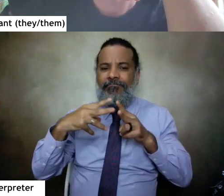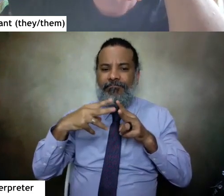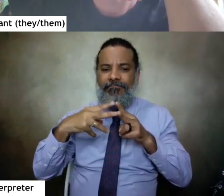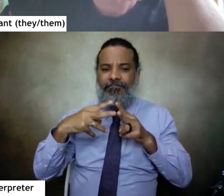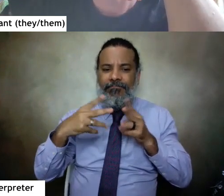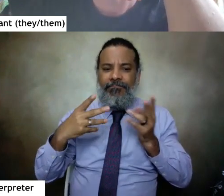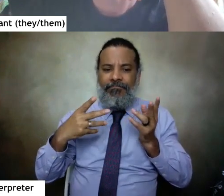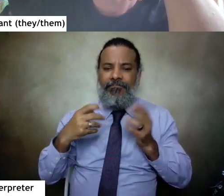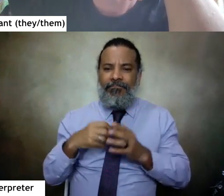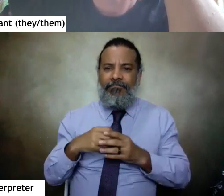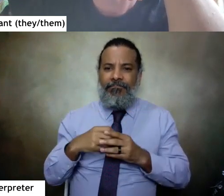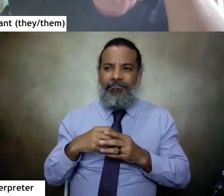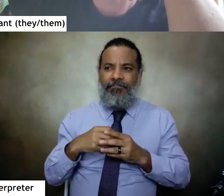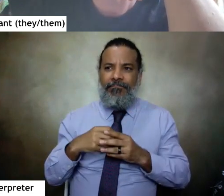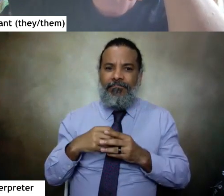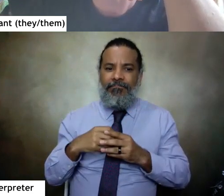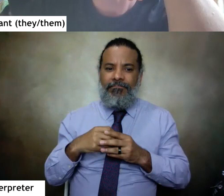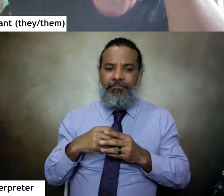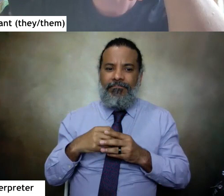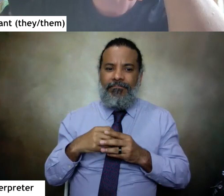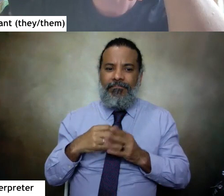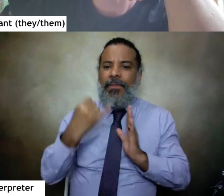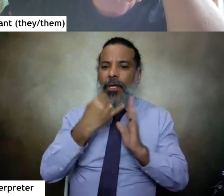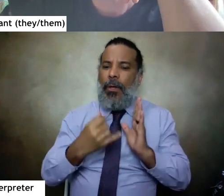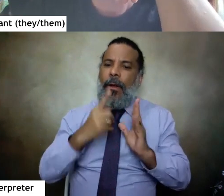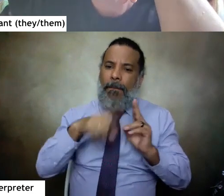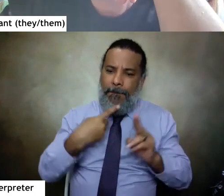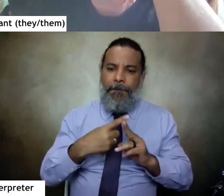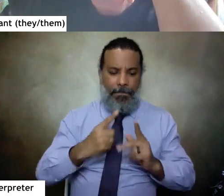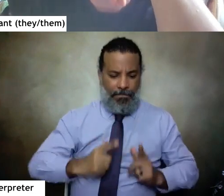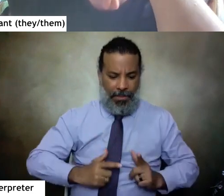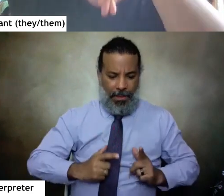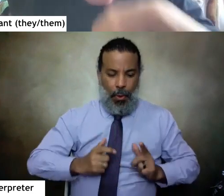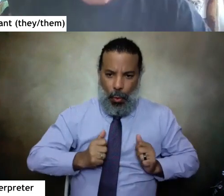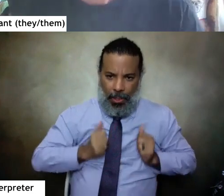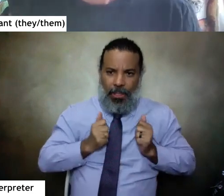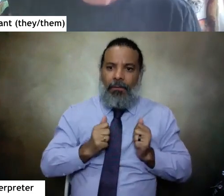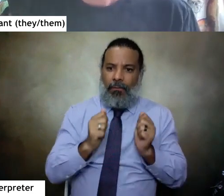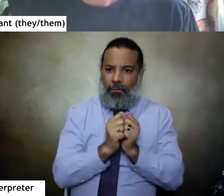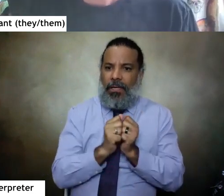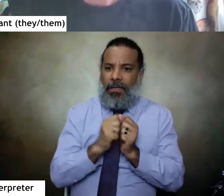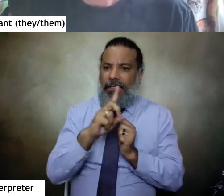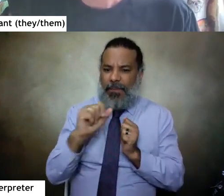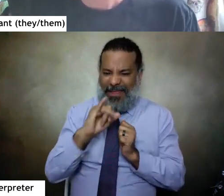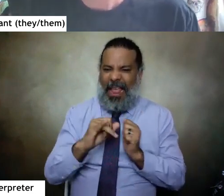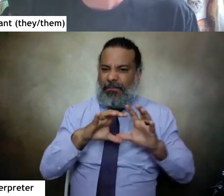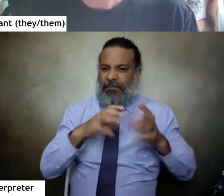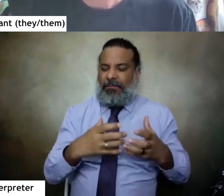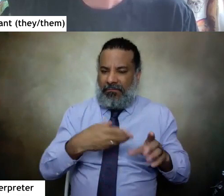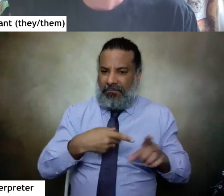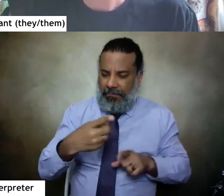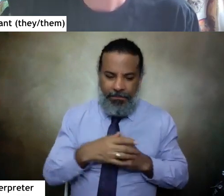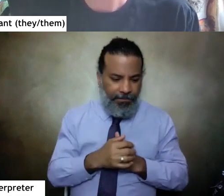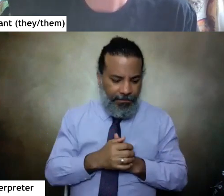artist with um who lives with disability and showcase that in their work that's all i'll say um